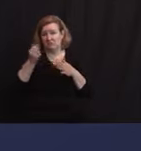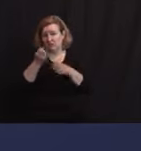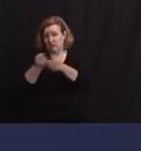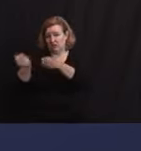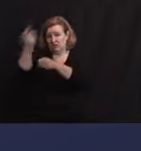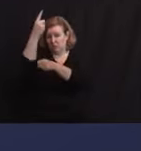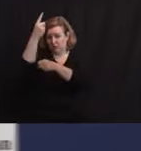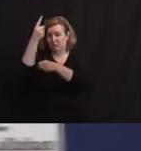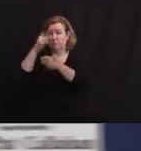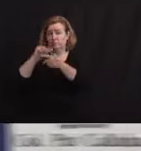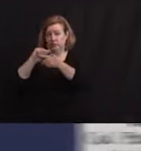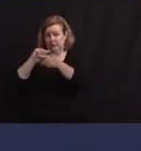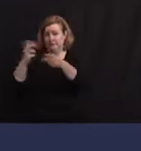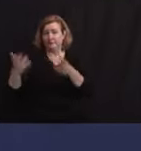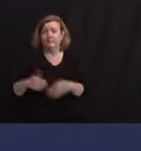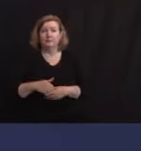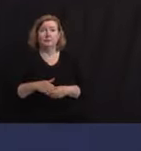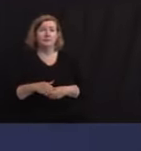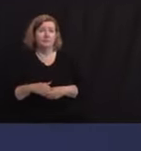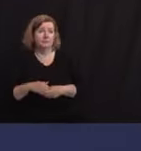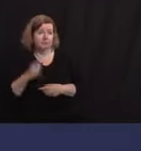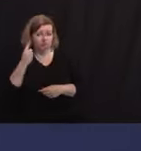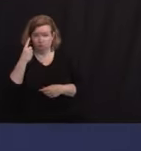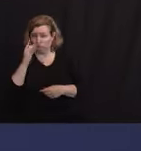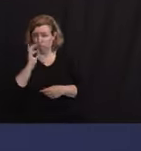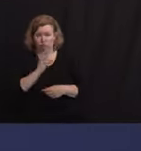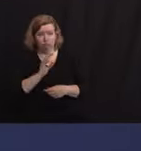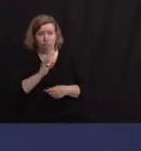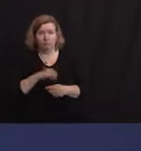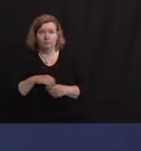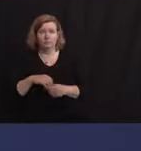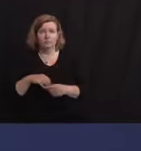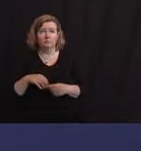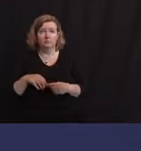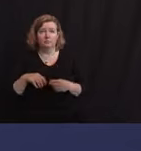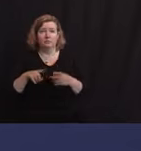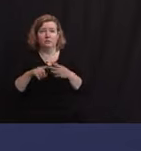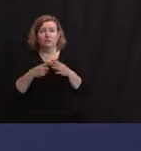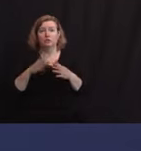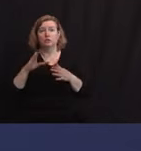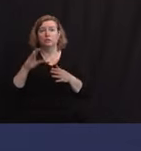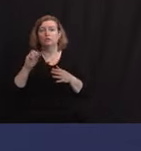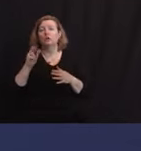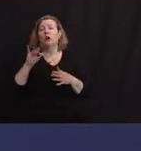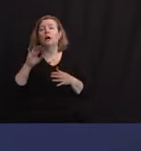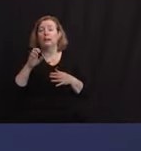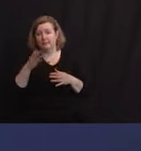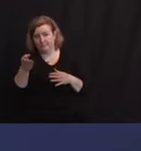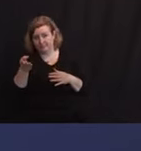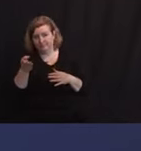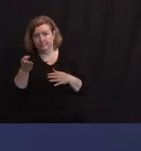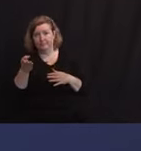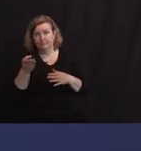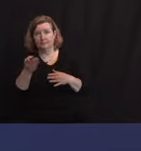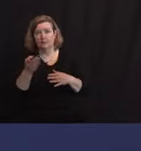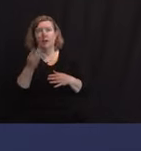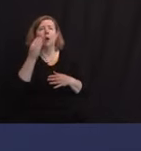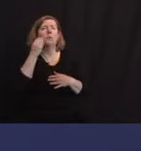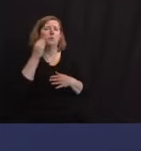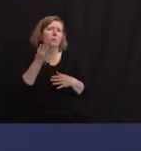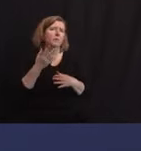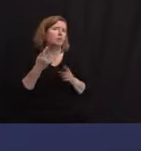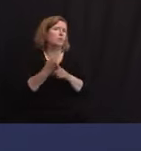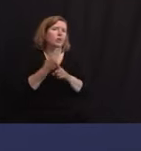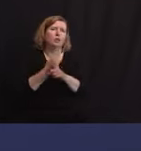Of next year. Got it. Thank you. I think we'll start over here, Charlie, with you. Before we do, we're going to be, I think, on the regular rhythm this week. We'll be